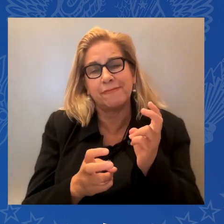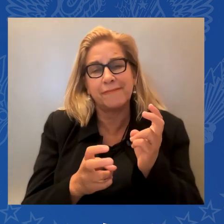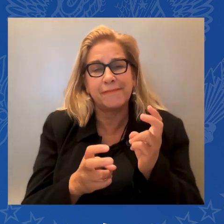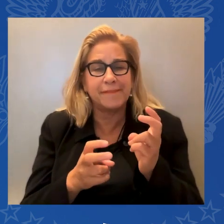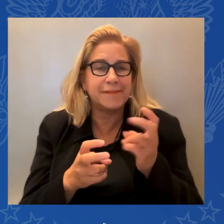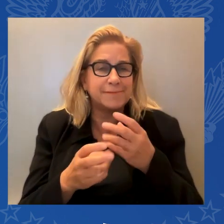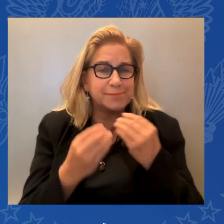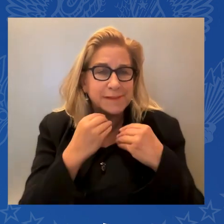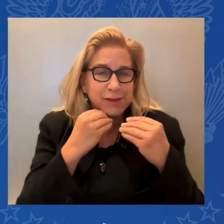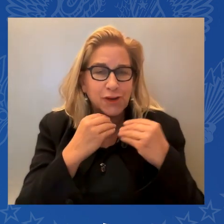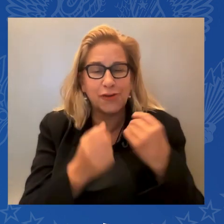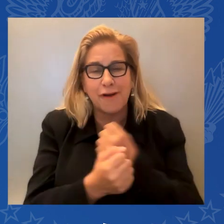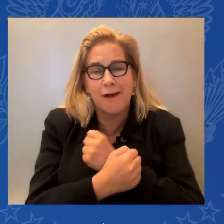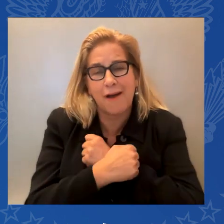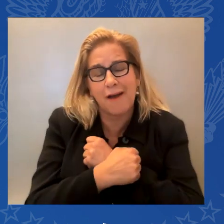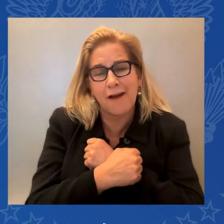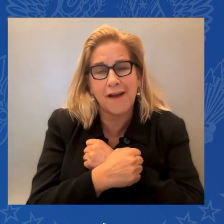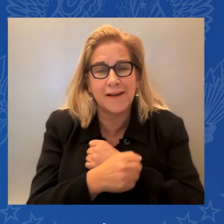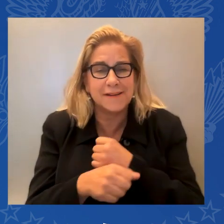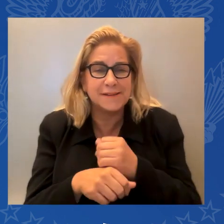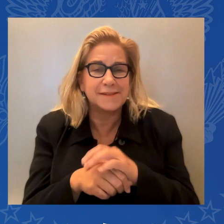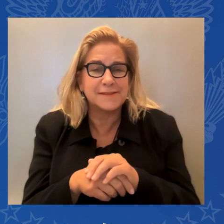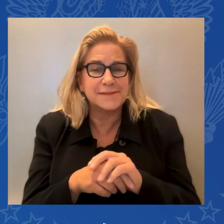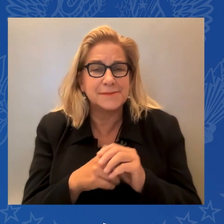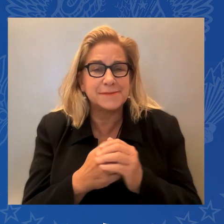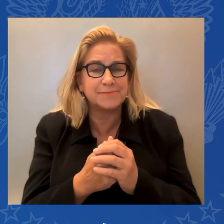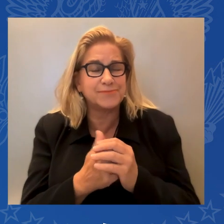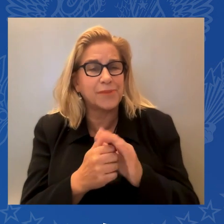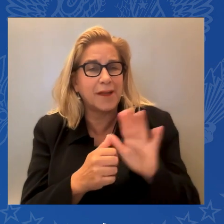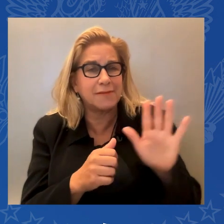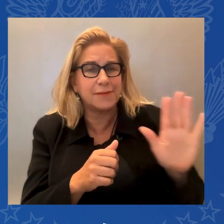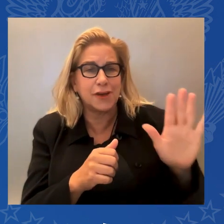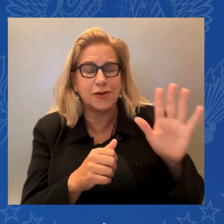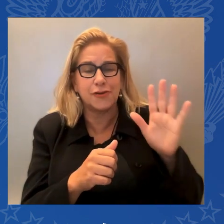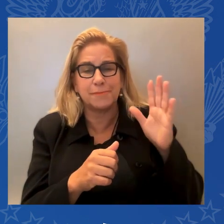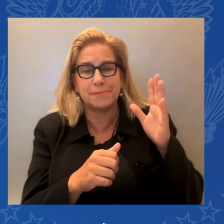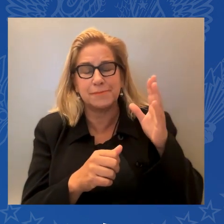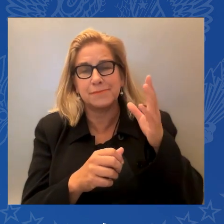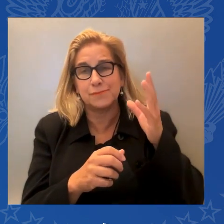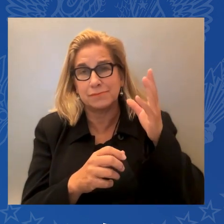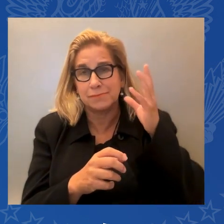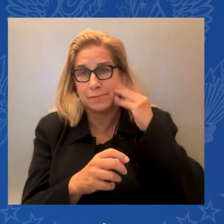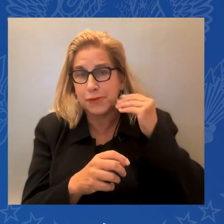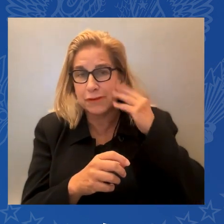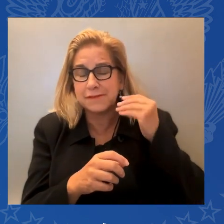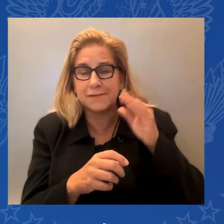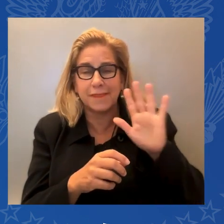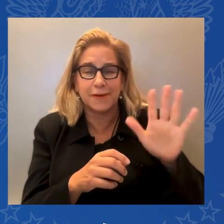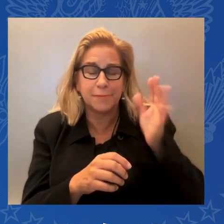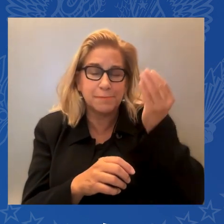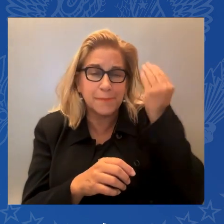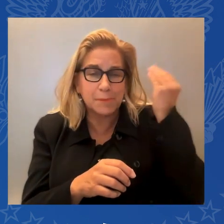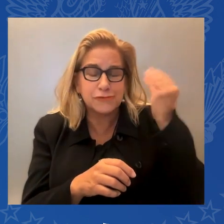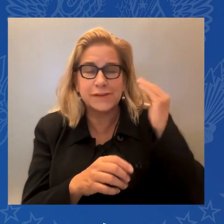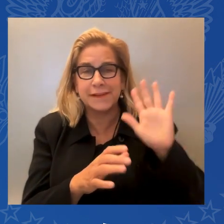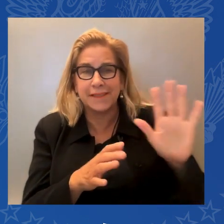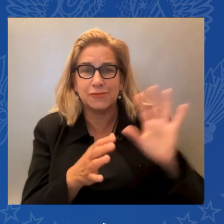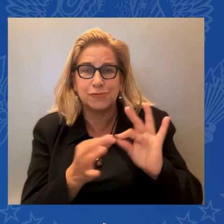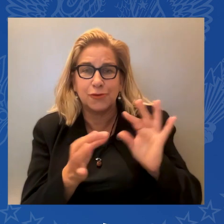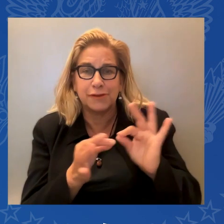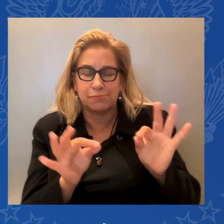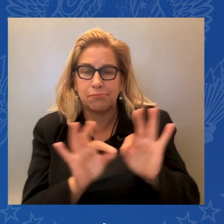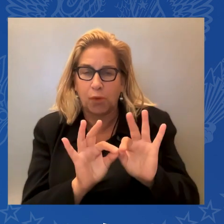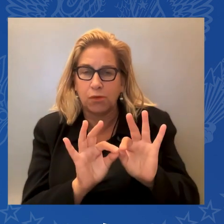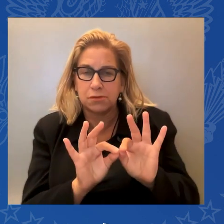parents' voice that tell you to be brave when it's the last thing you want to It's